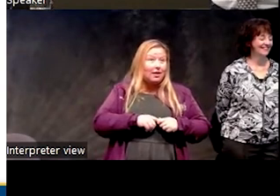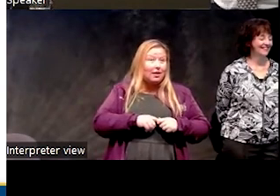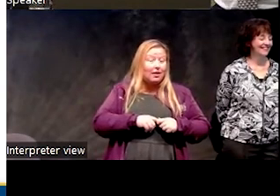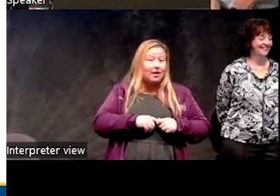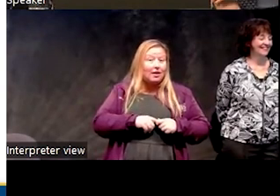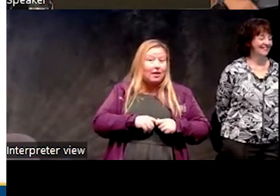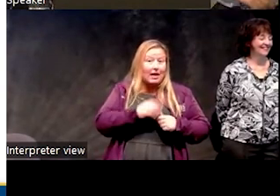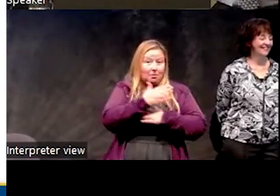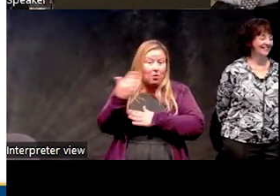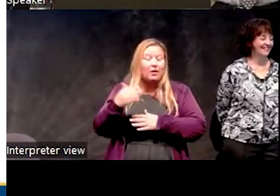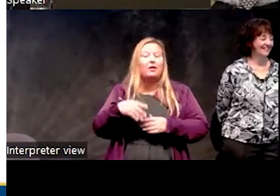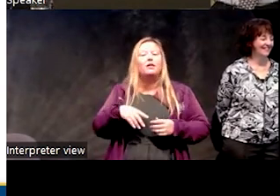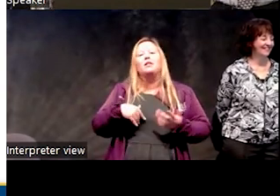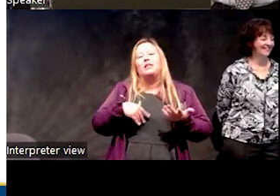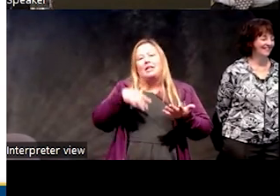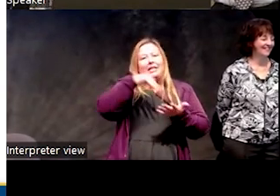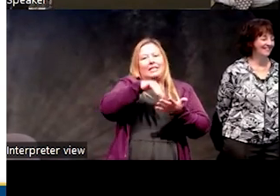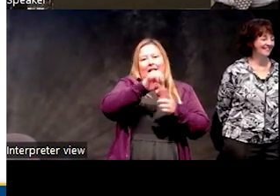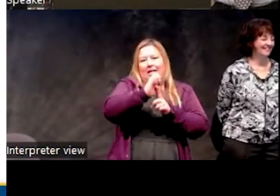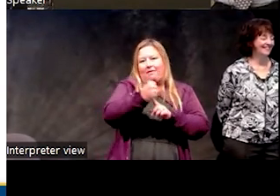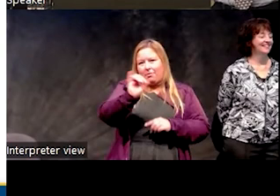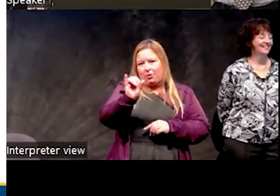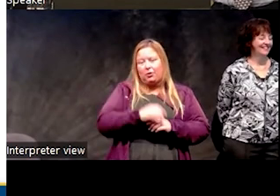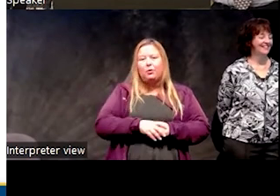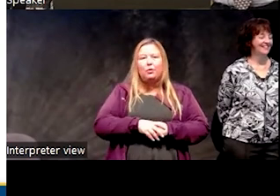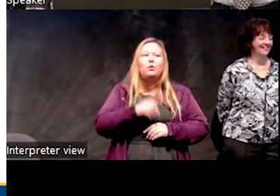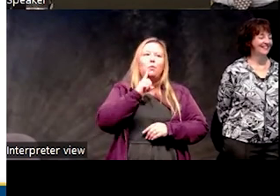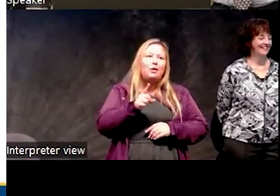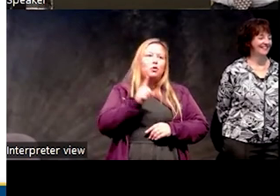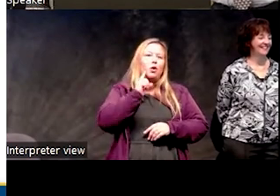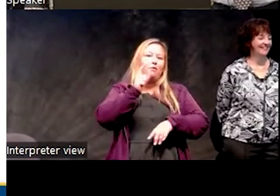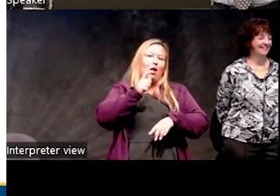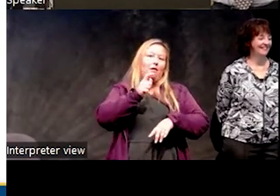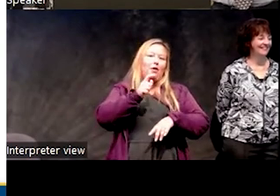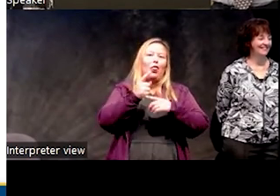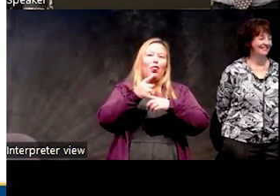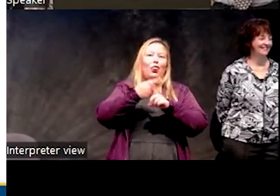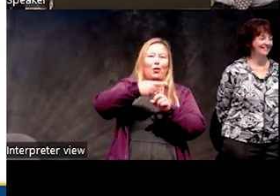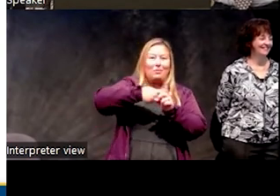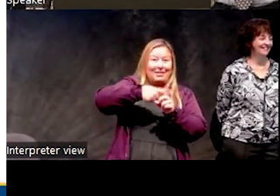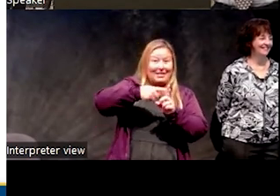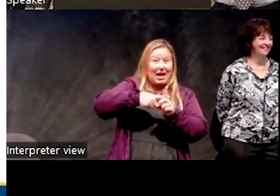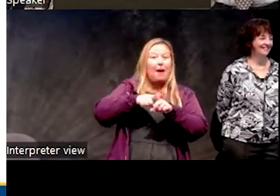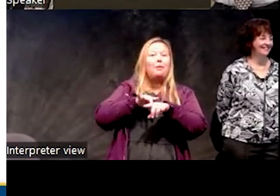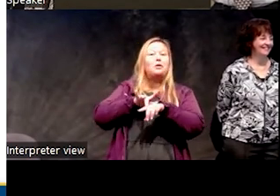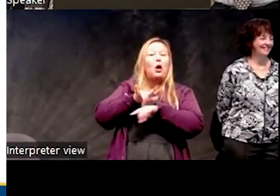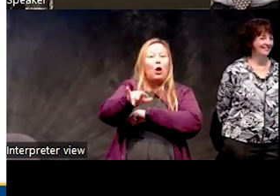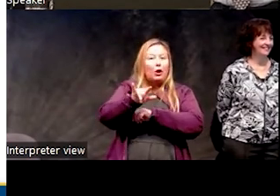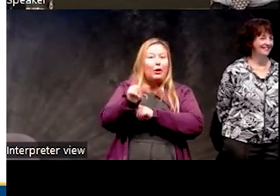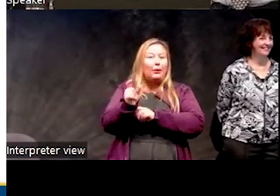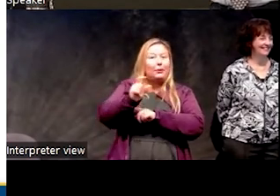having, setting the environment up so it's easier. So, making sure that if you have a timed thermostat, it's turning on a little earlier,